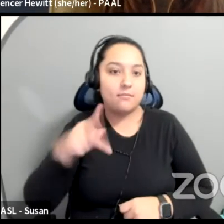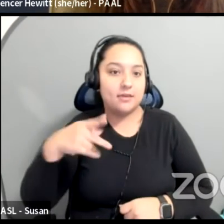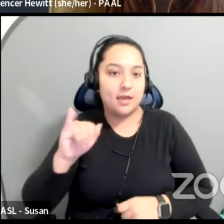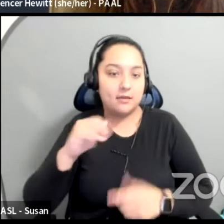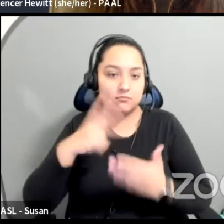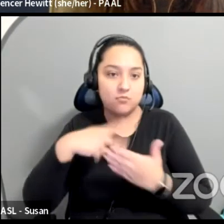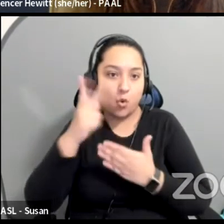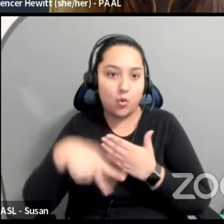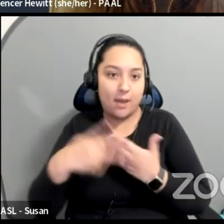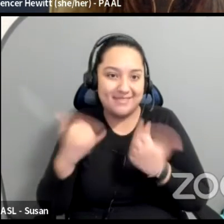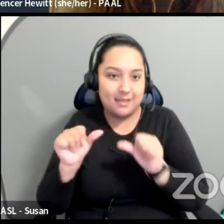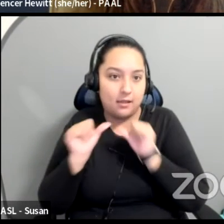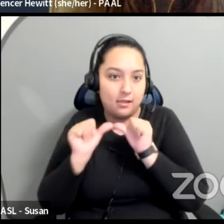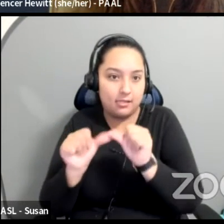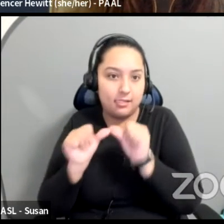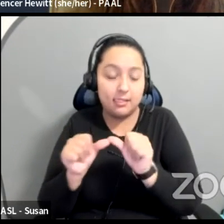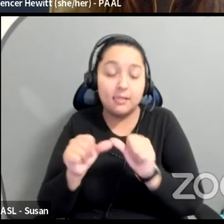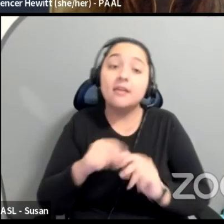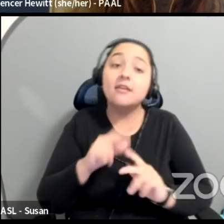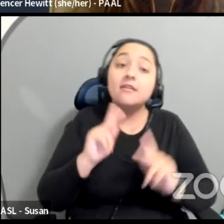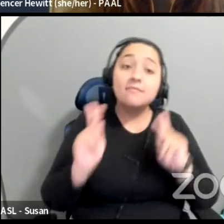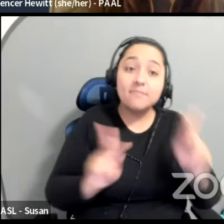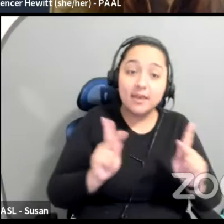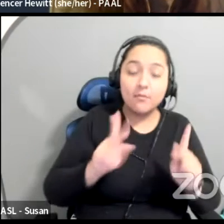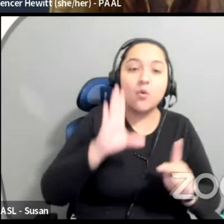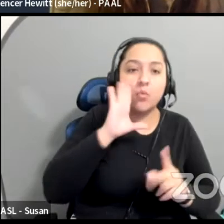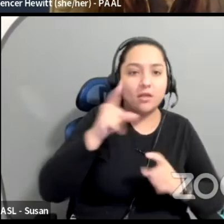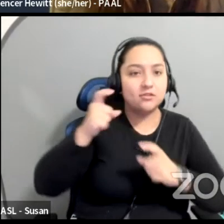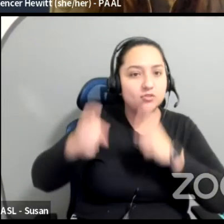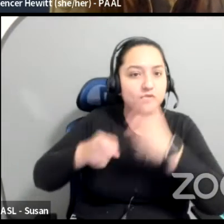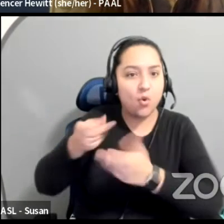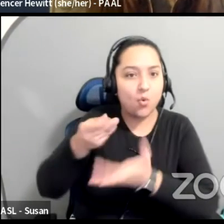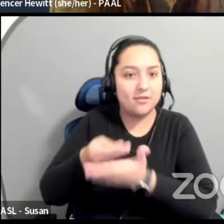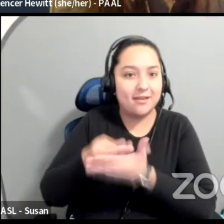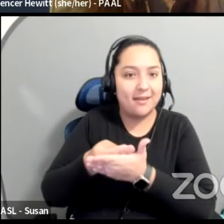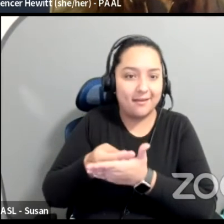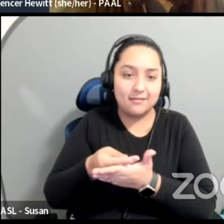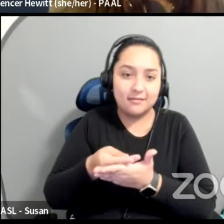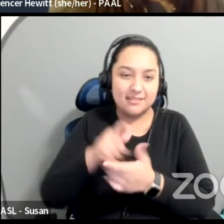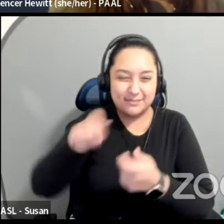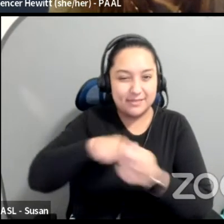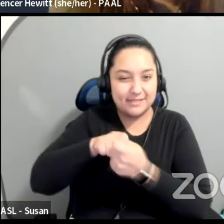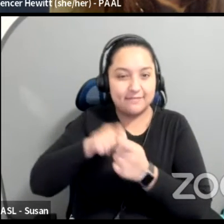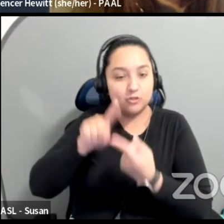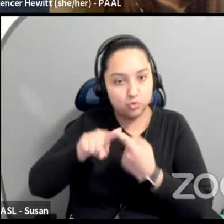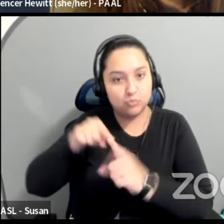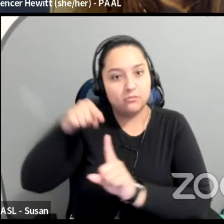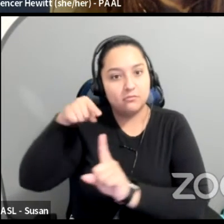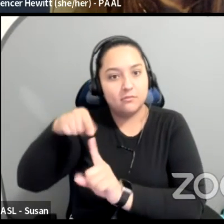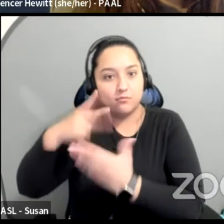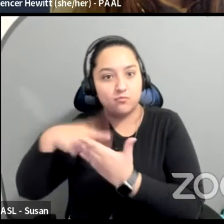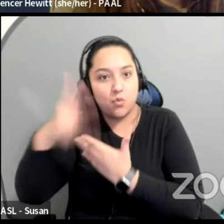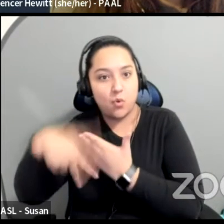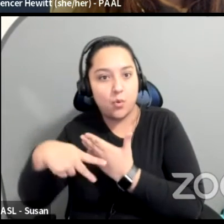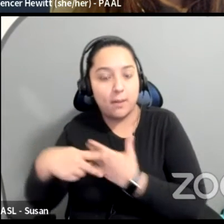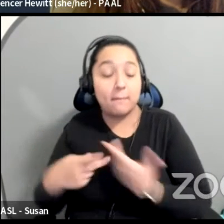specifically will donate just to this program if they want. Um, also. And so basically we just said like,